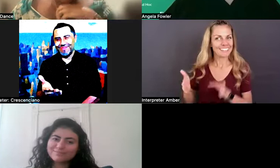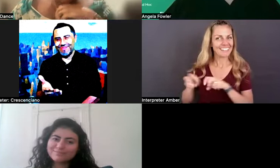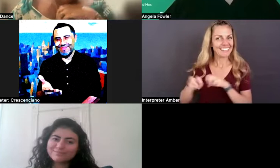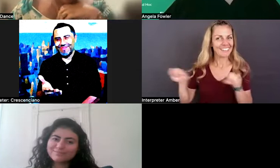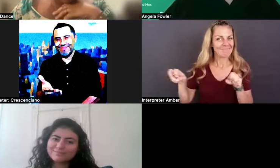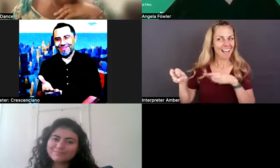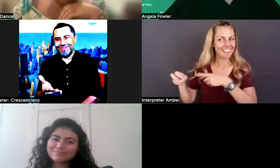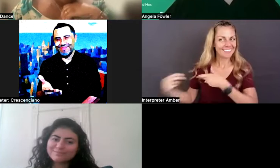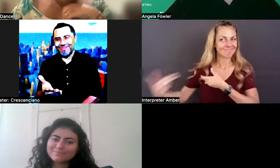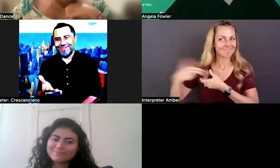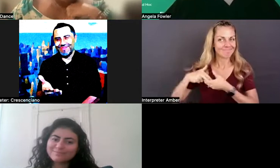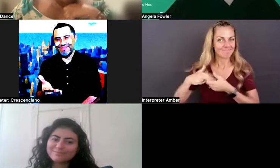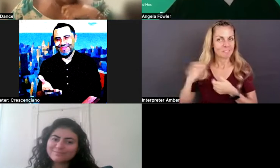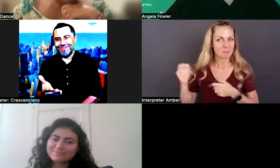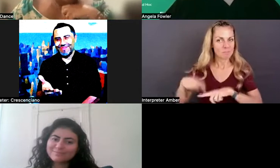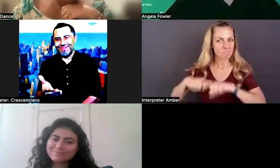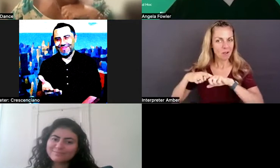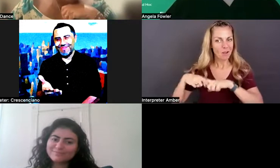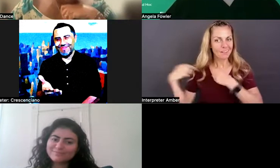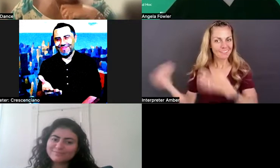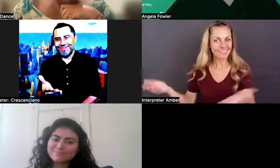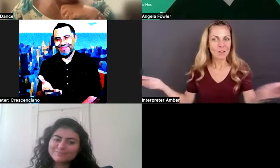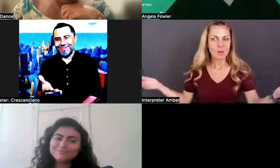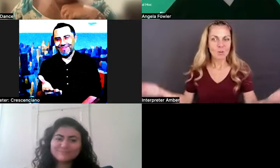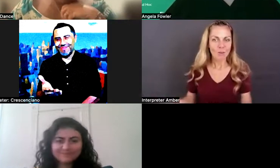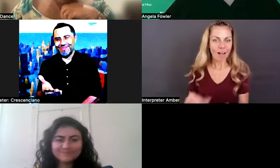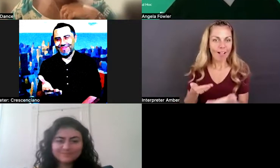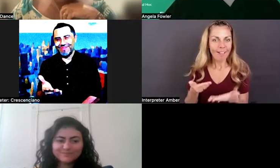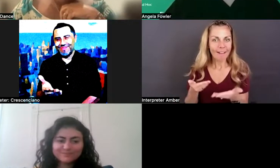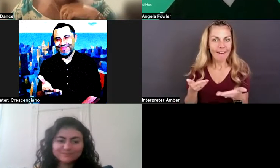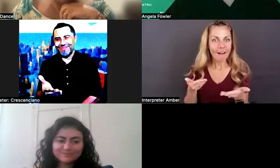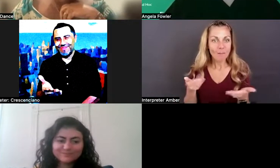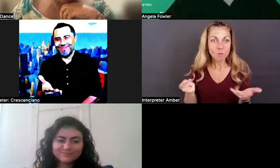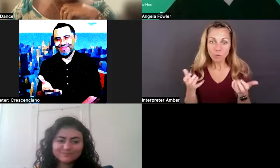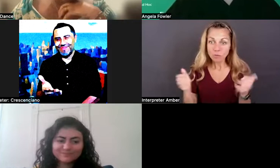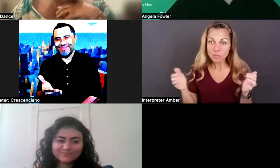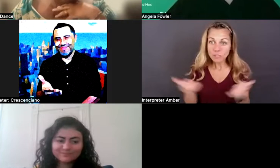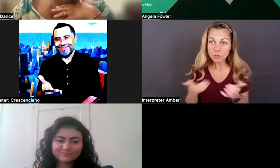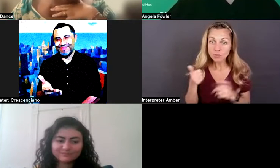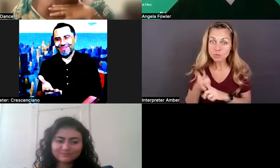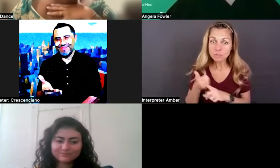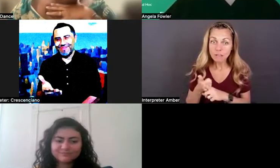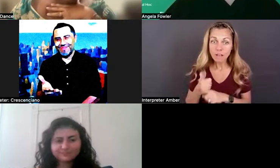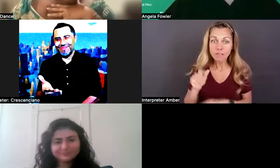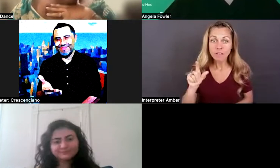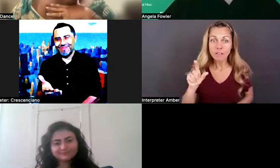So I want to pause and welcome Lucek to, uh, do you want to introduce yourself and, um, an image description?